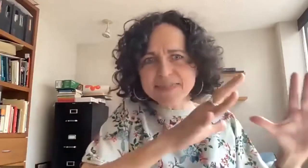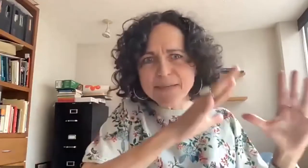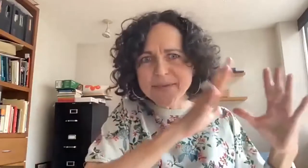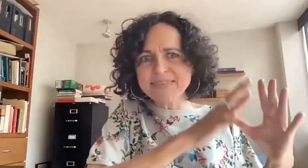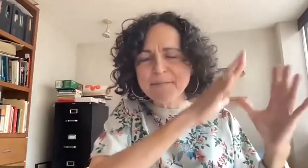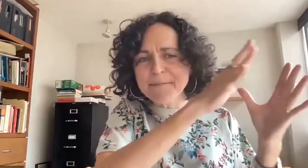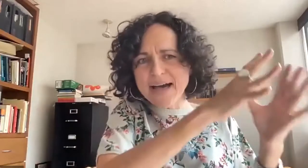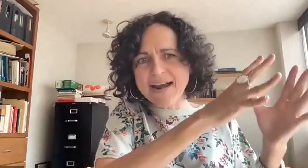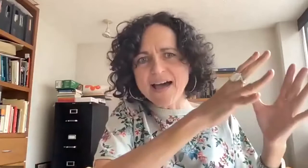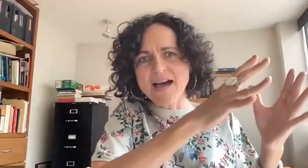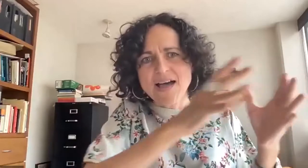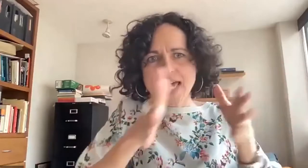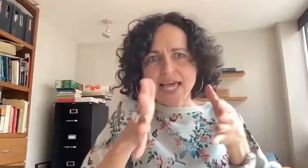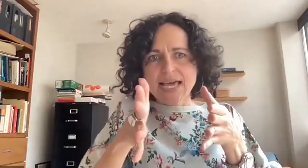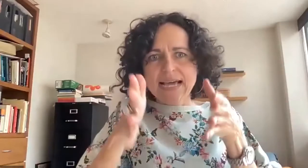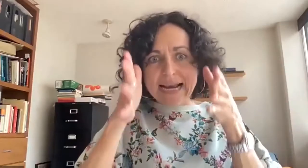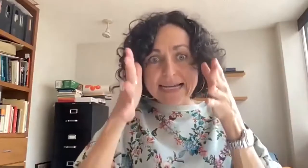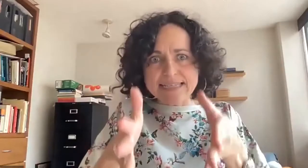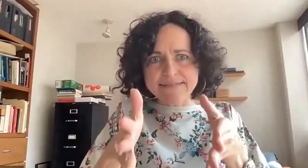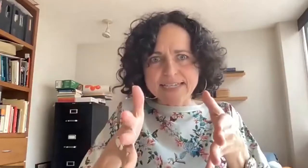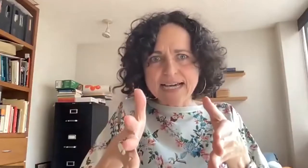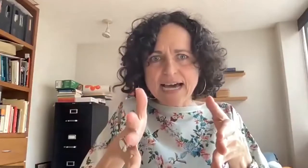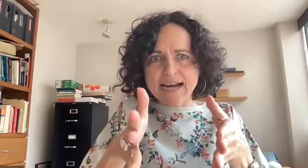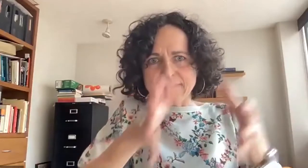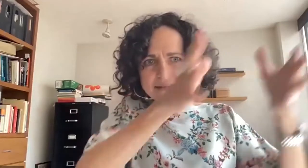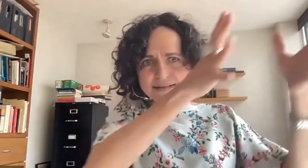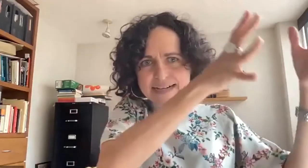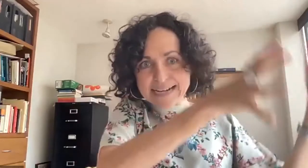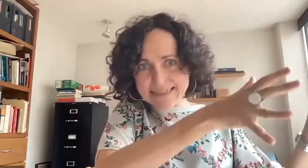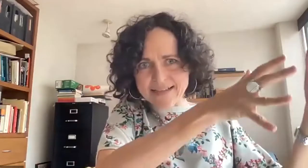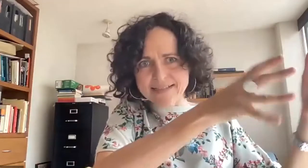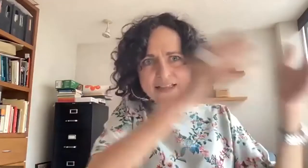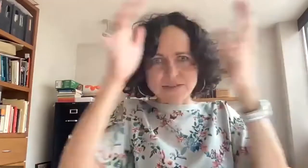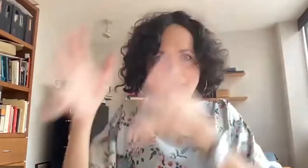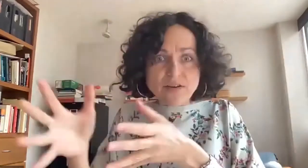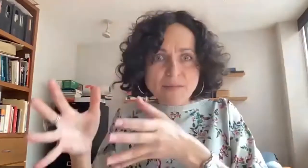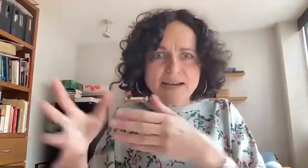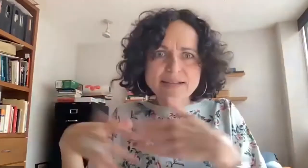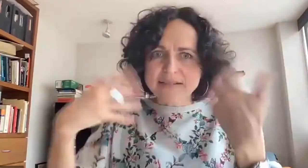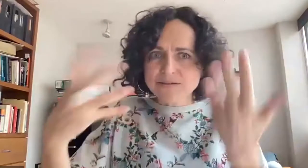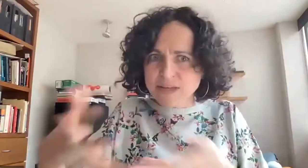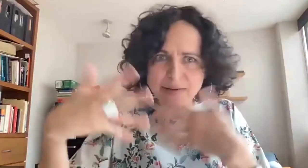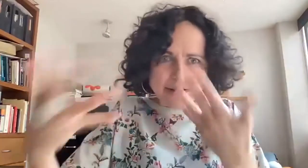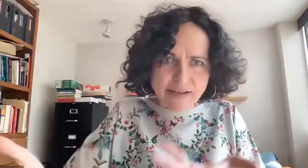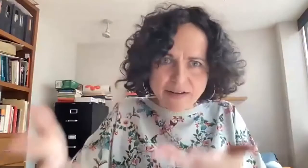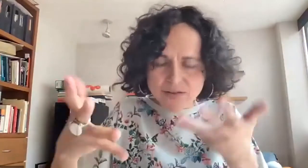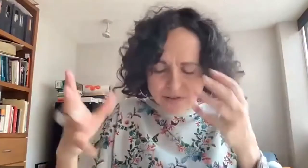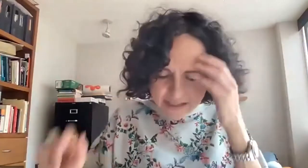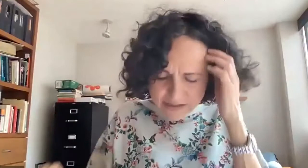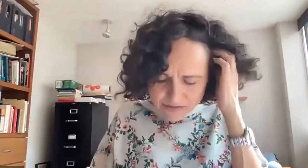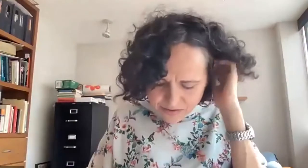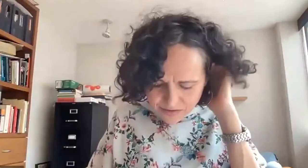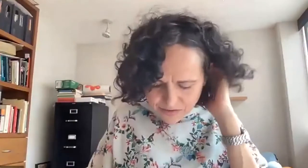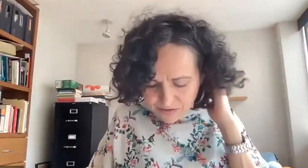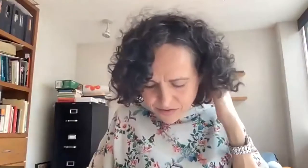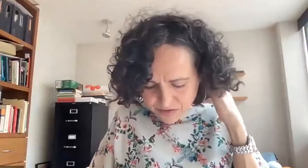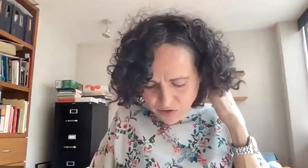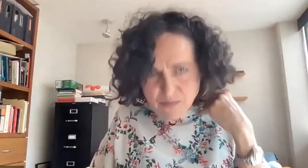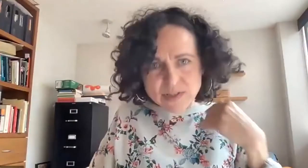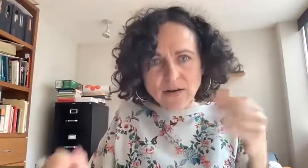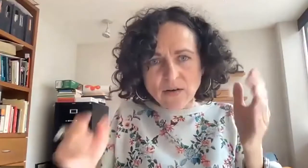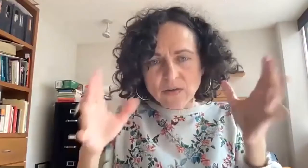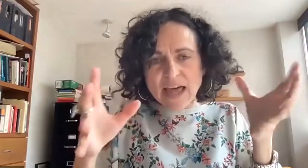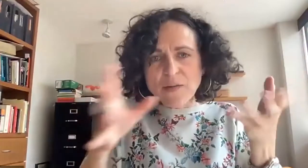So they were used for classifying the normal people and